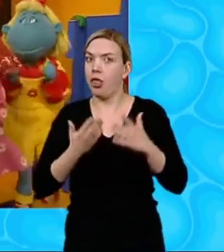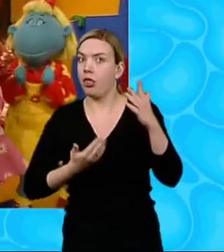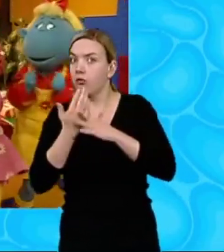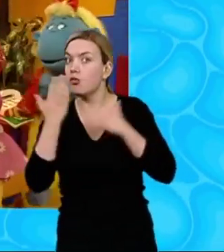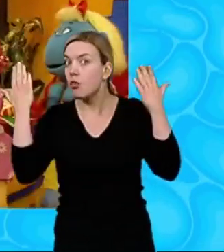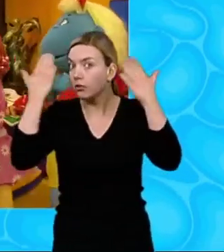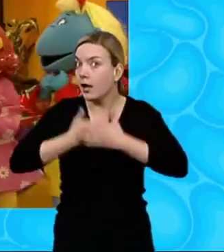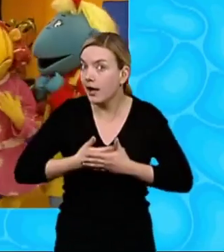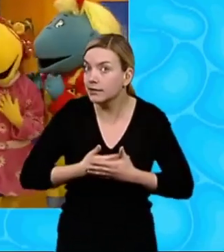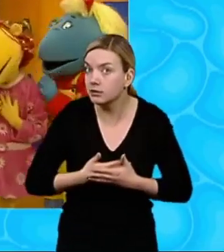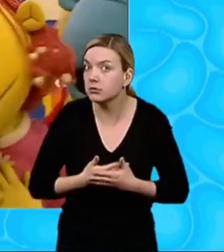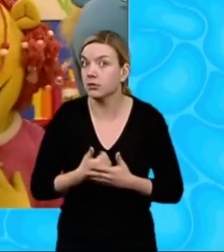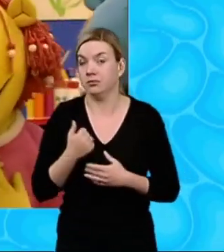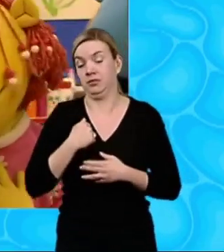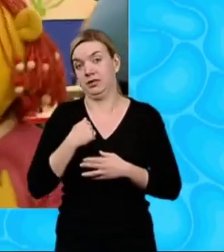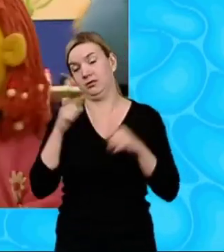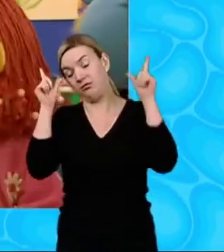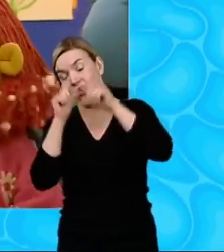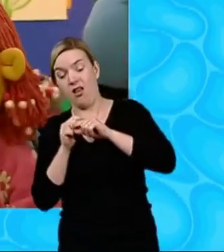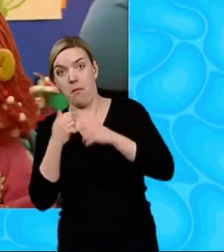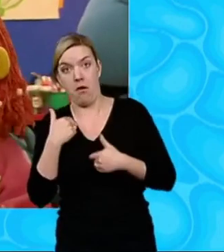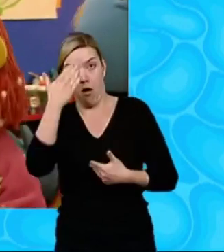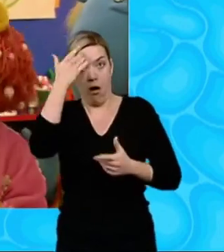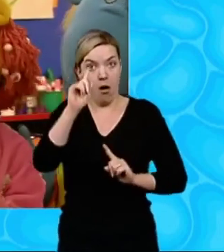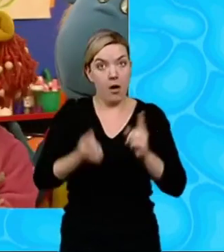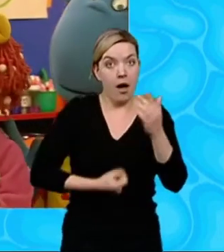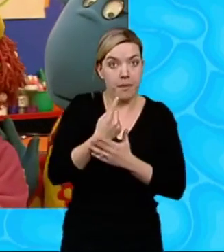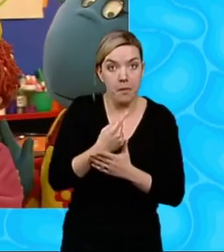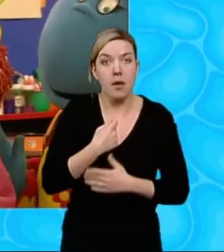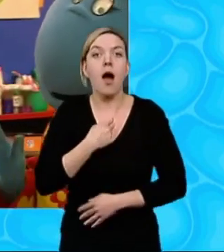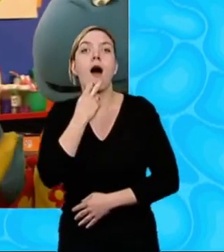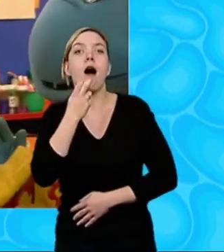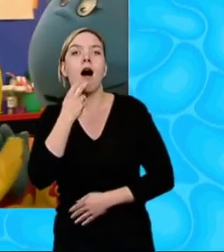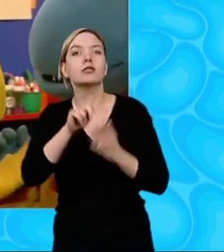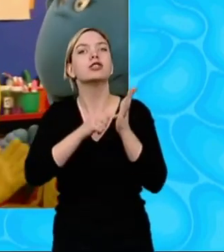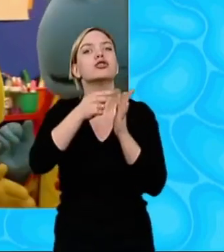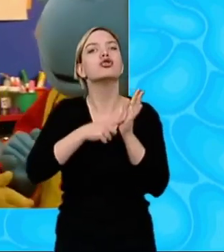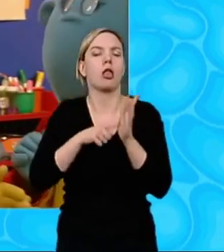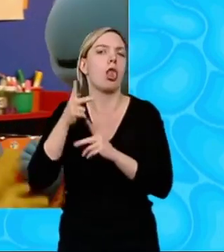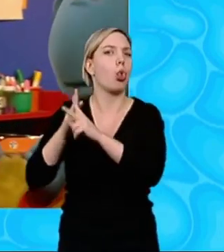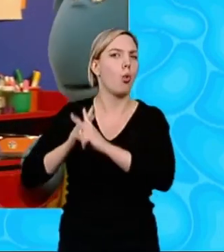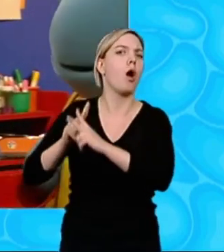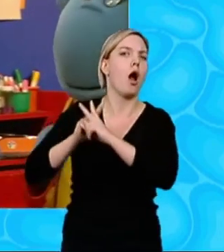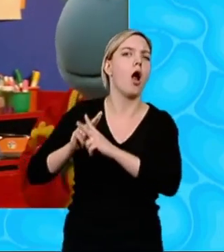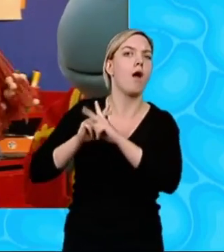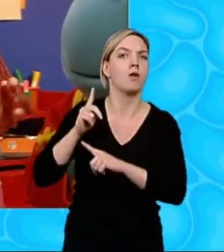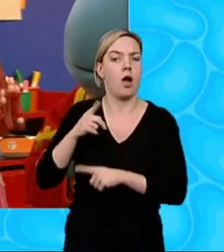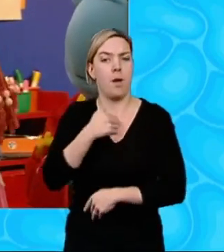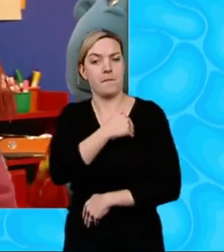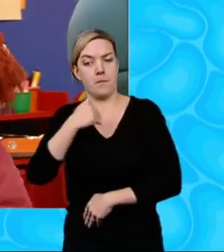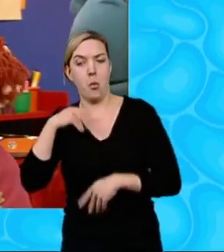he came in the night I was asleep, so I didn't know But my Auntie Jill, well, she's looking after me Told me